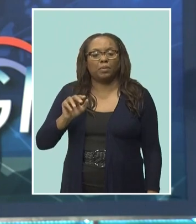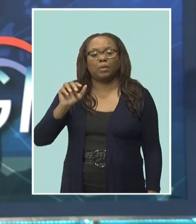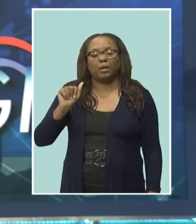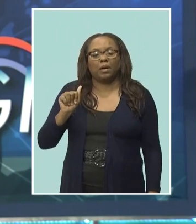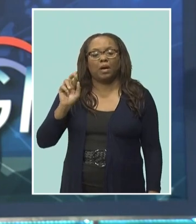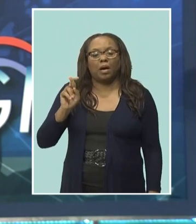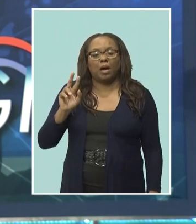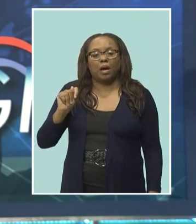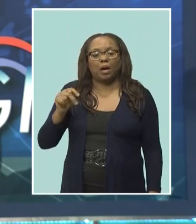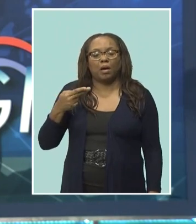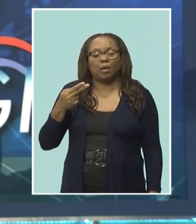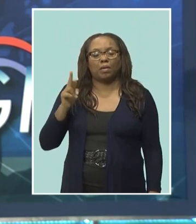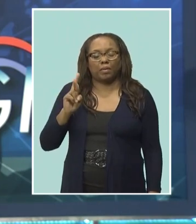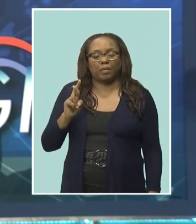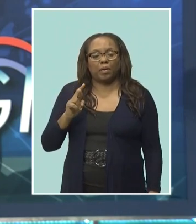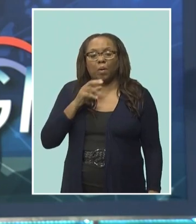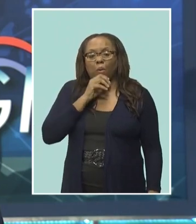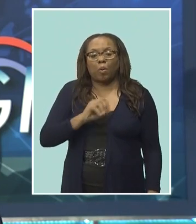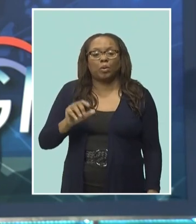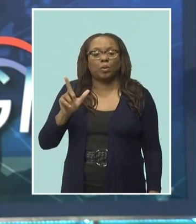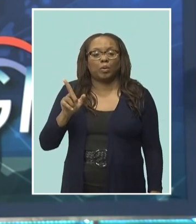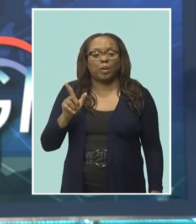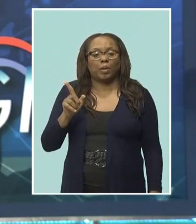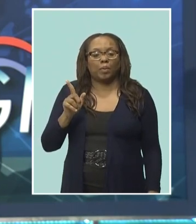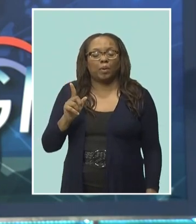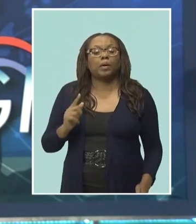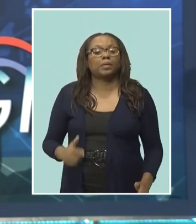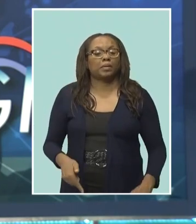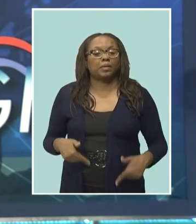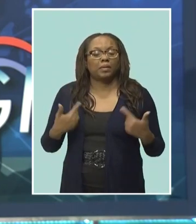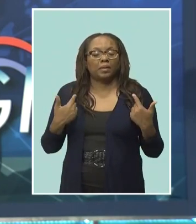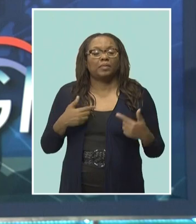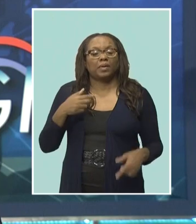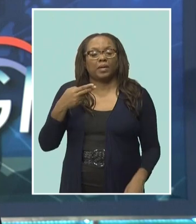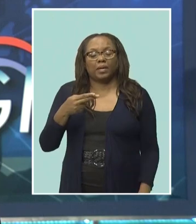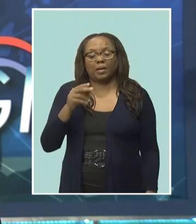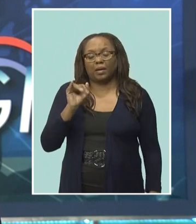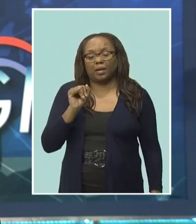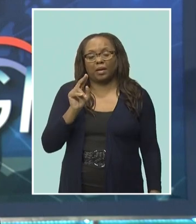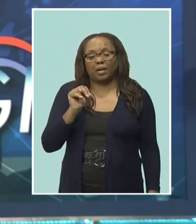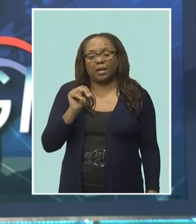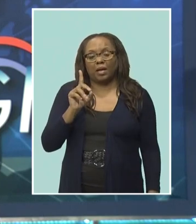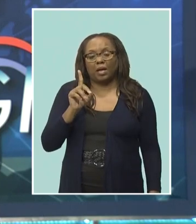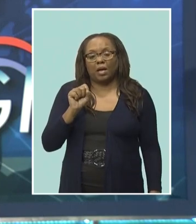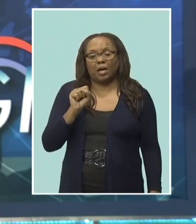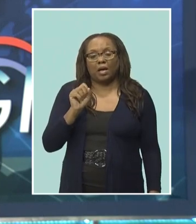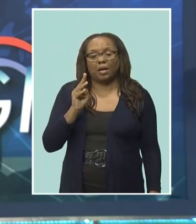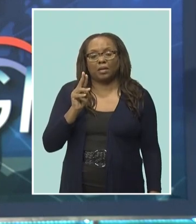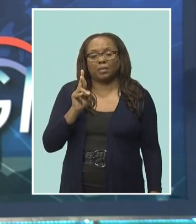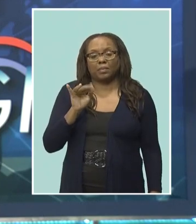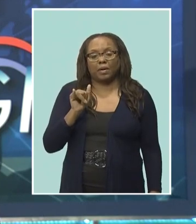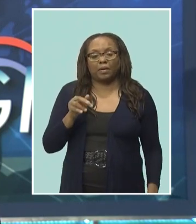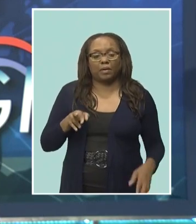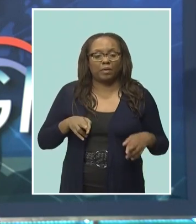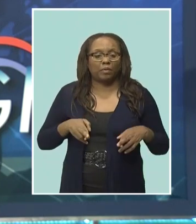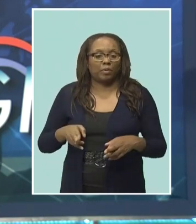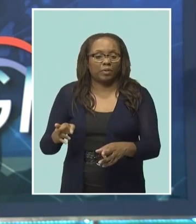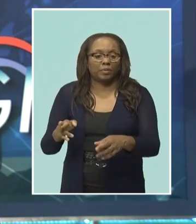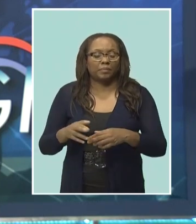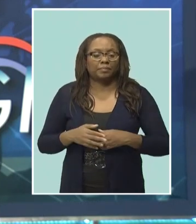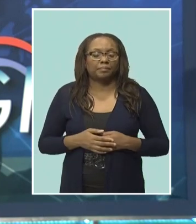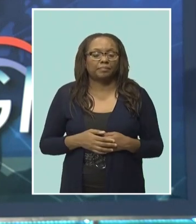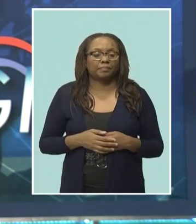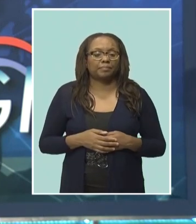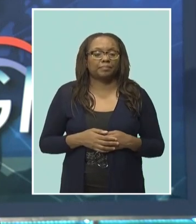Michael. We'll bring you more details as they become available. The Barbados Police Service is embracing different strategies in its